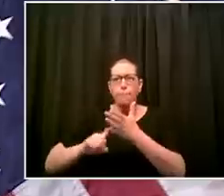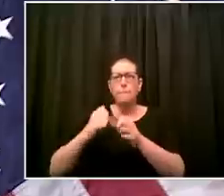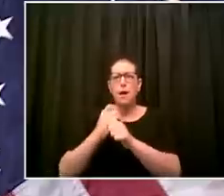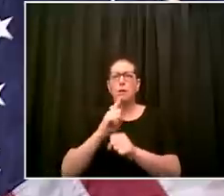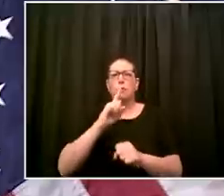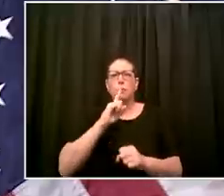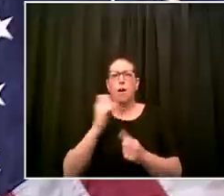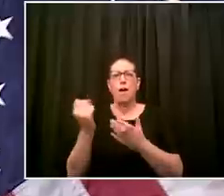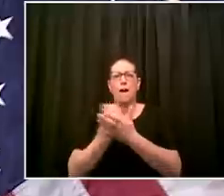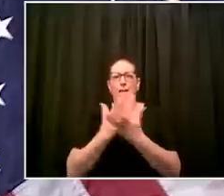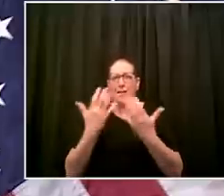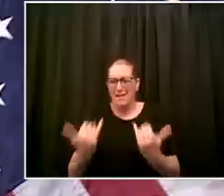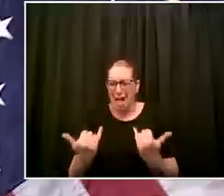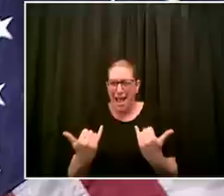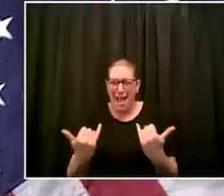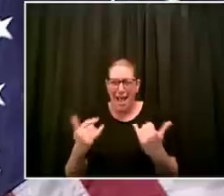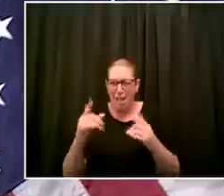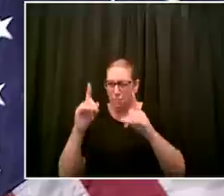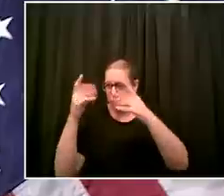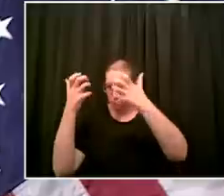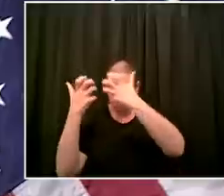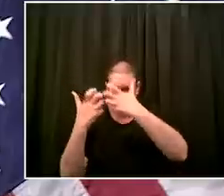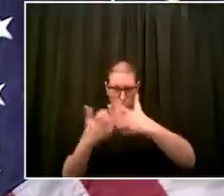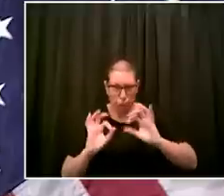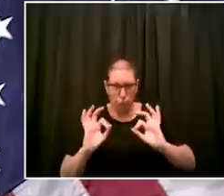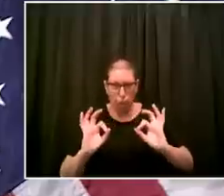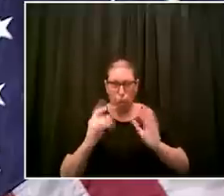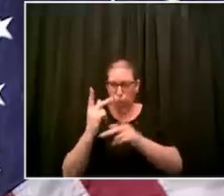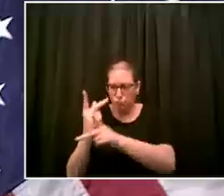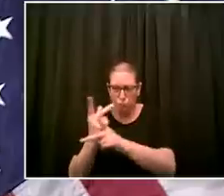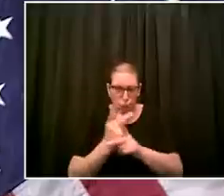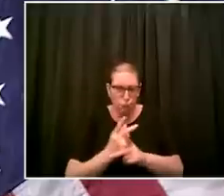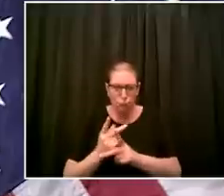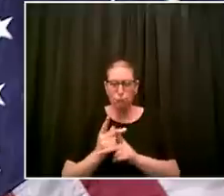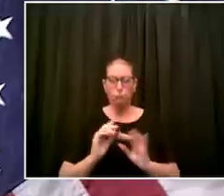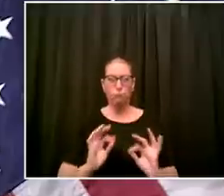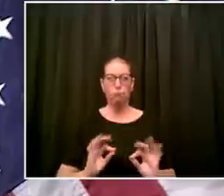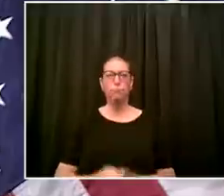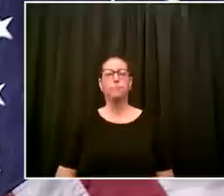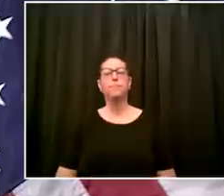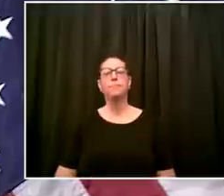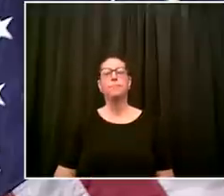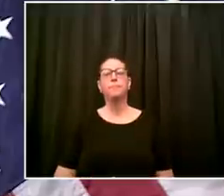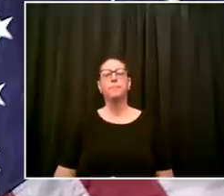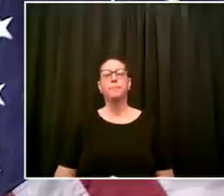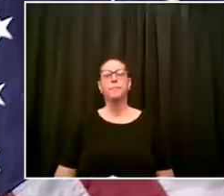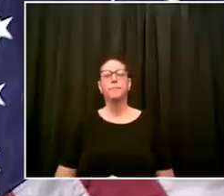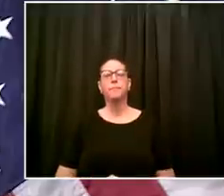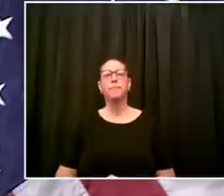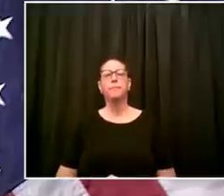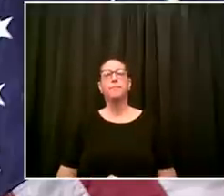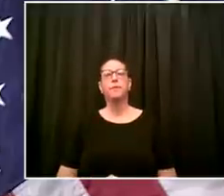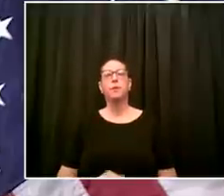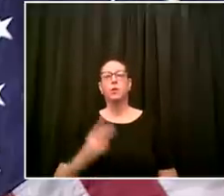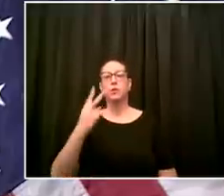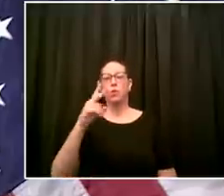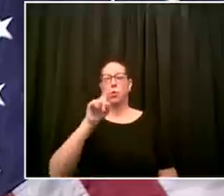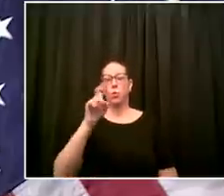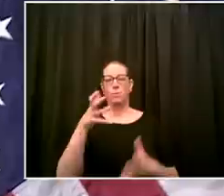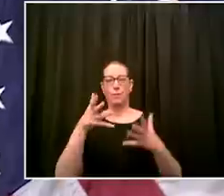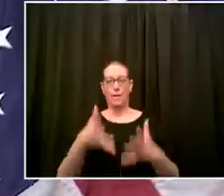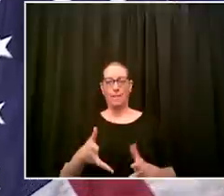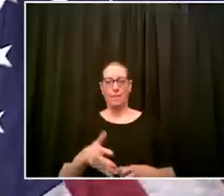there and that there's nothing like that happening anymore last two for today next is andrew from nbc